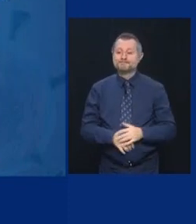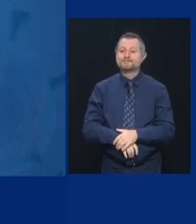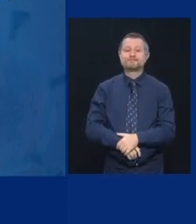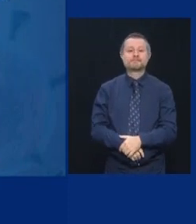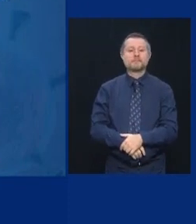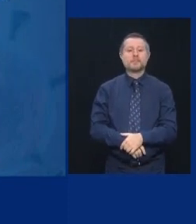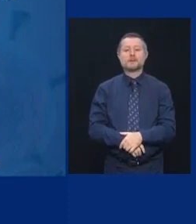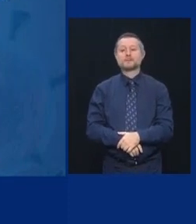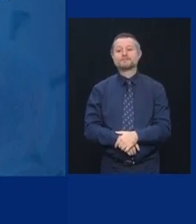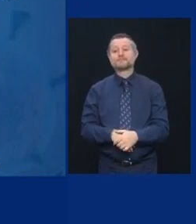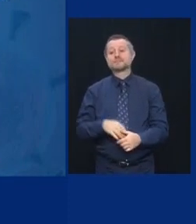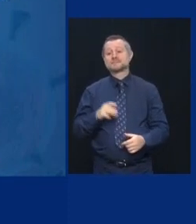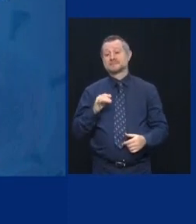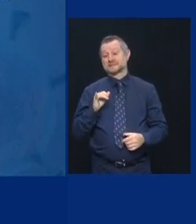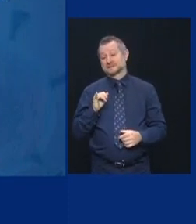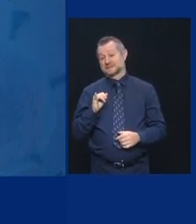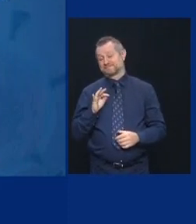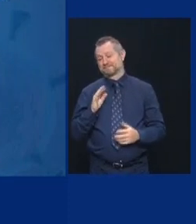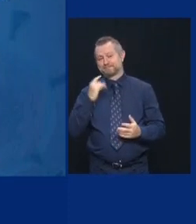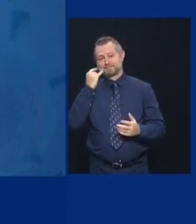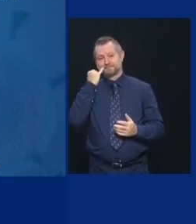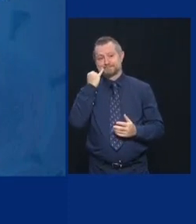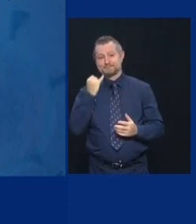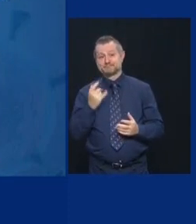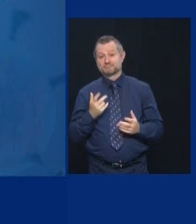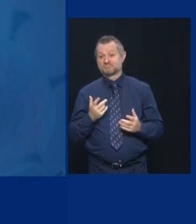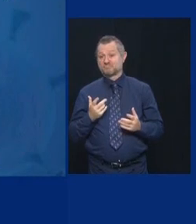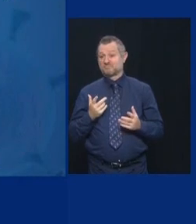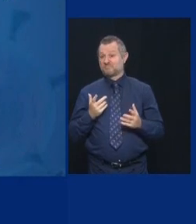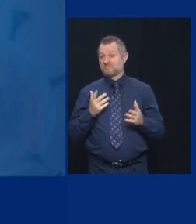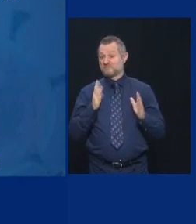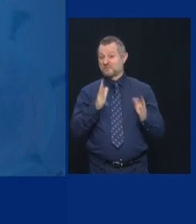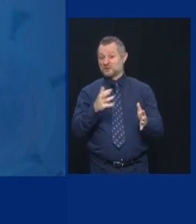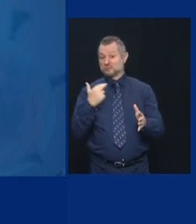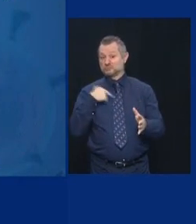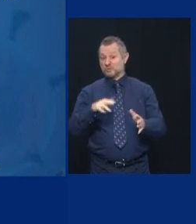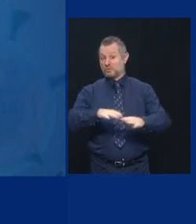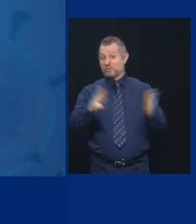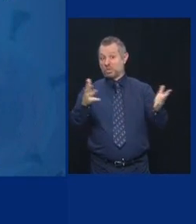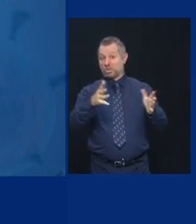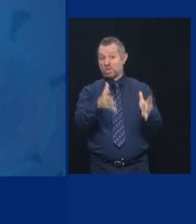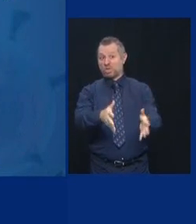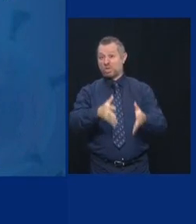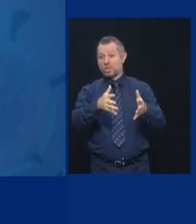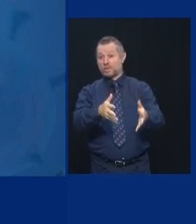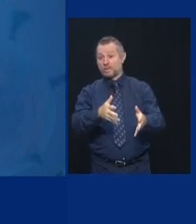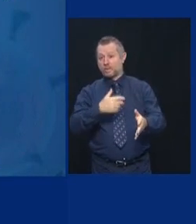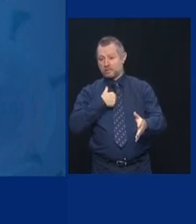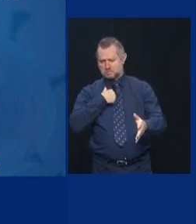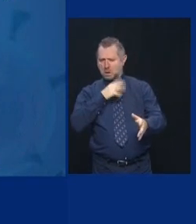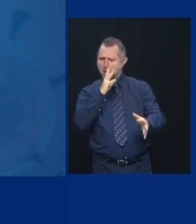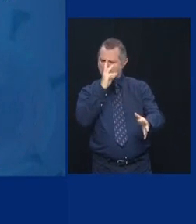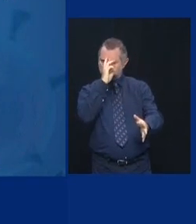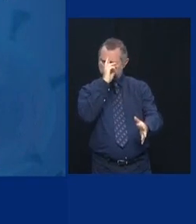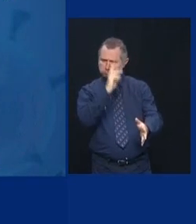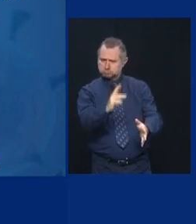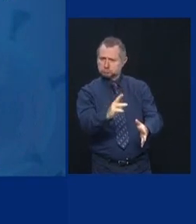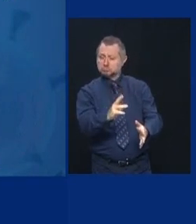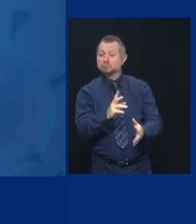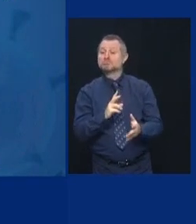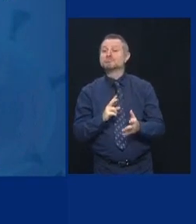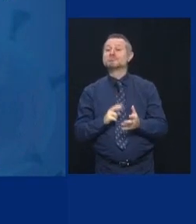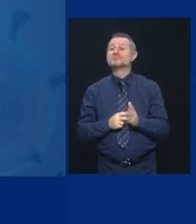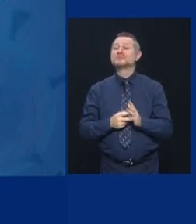If we're going to keep religious institutions open, it can only be